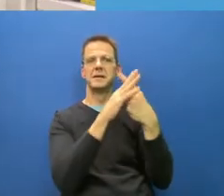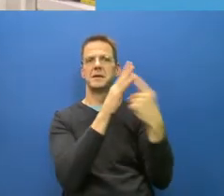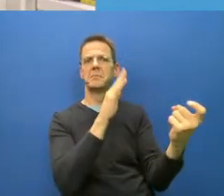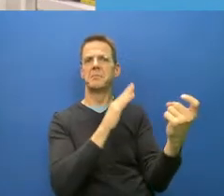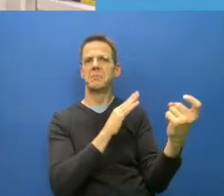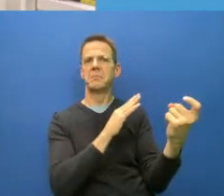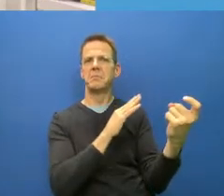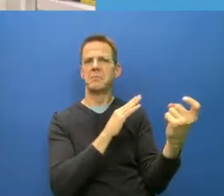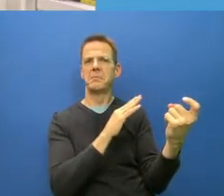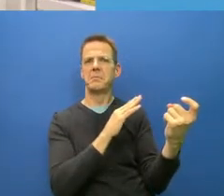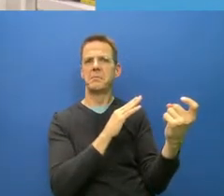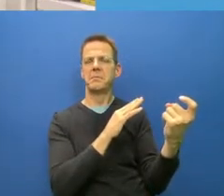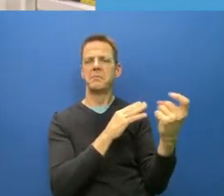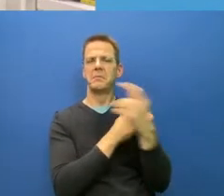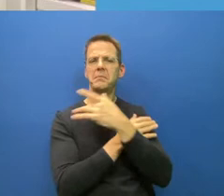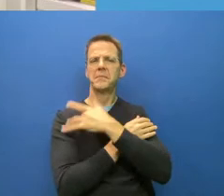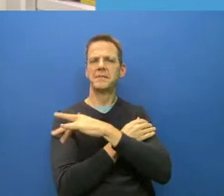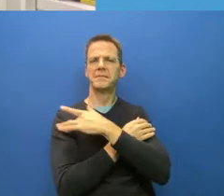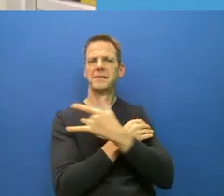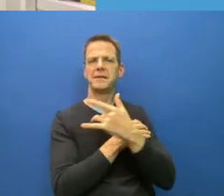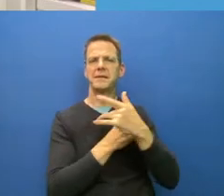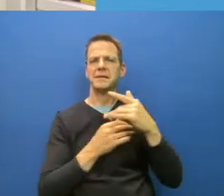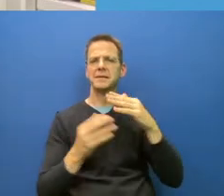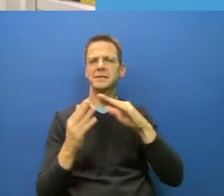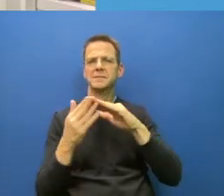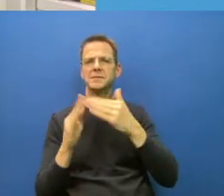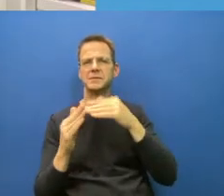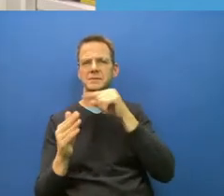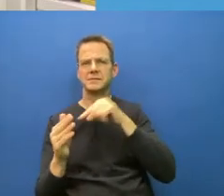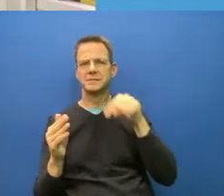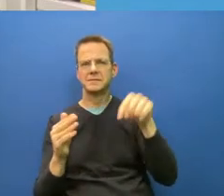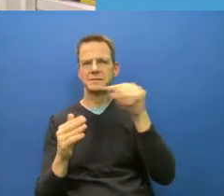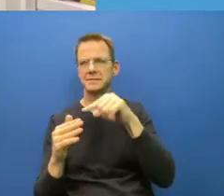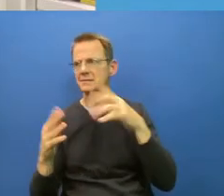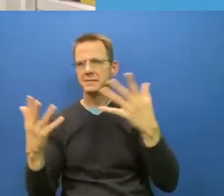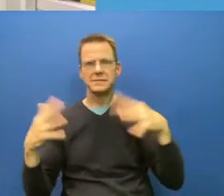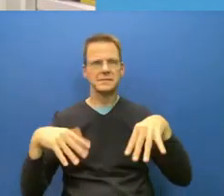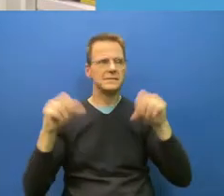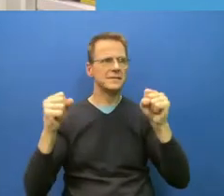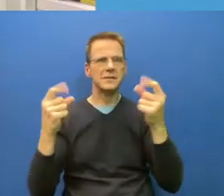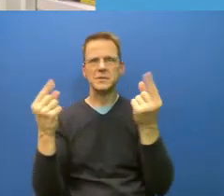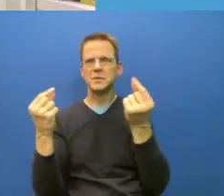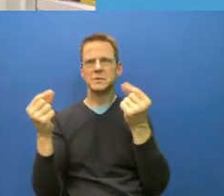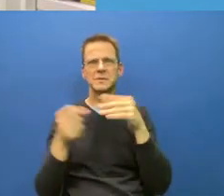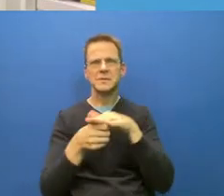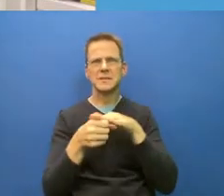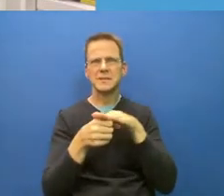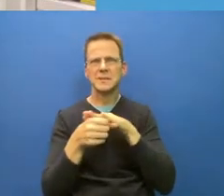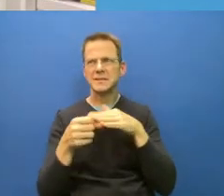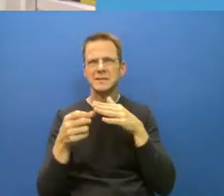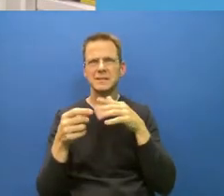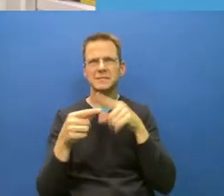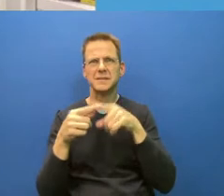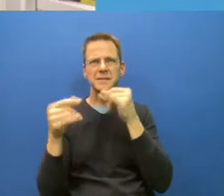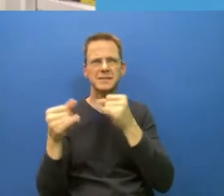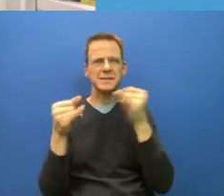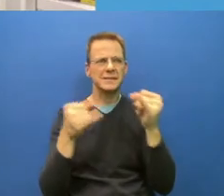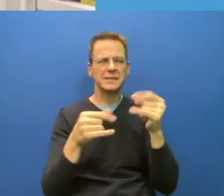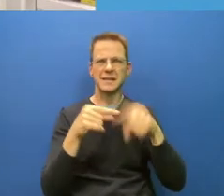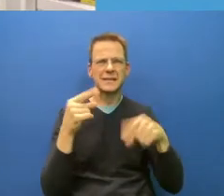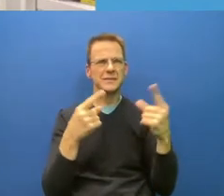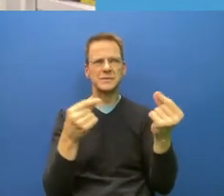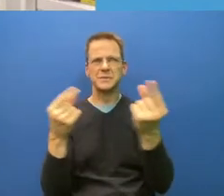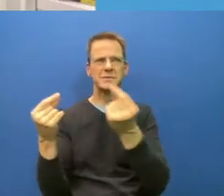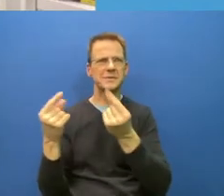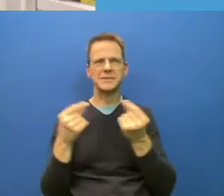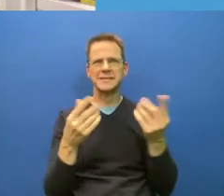the fact of the matter is they can't do as effective a job of filling that gap. Municipalities can make rules in those municipalities,